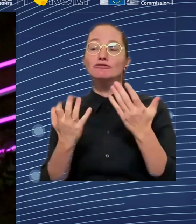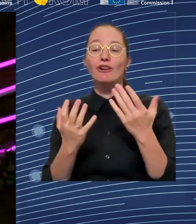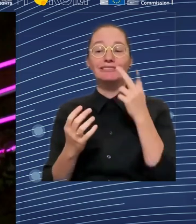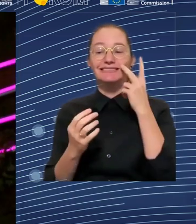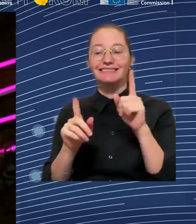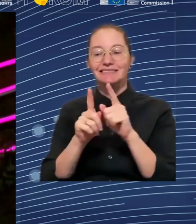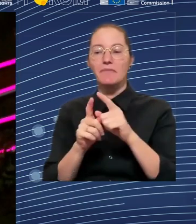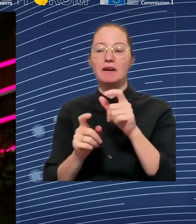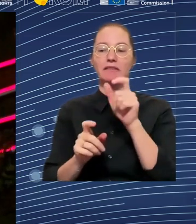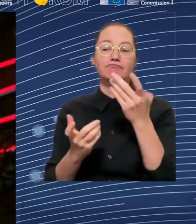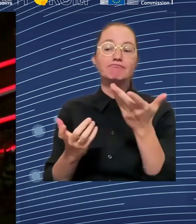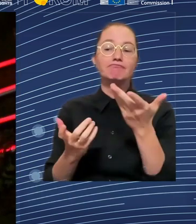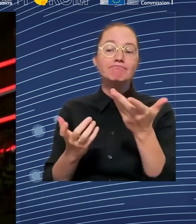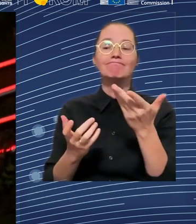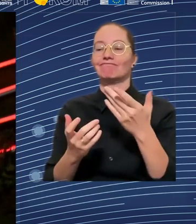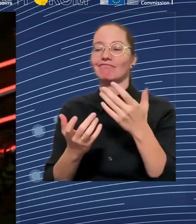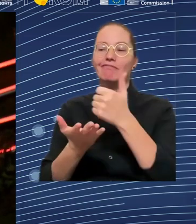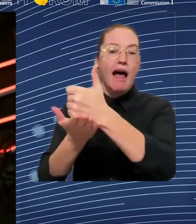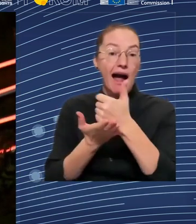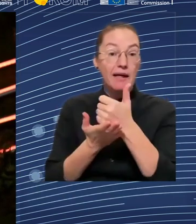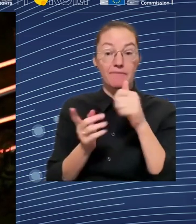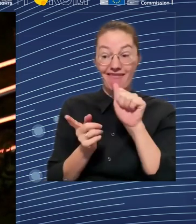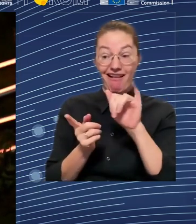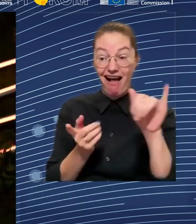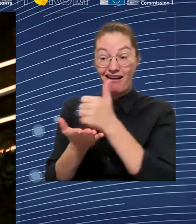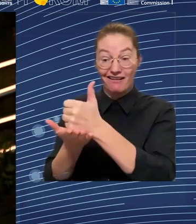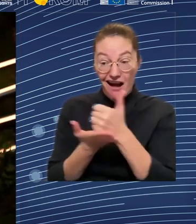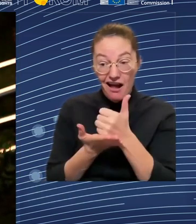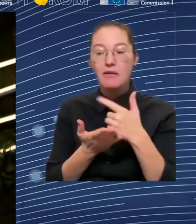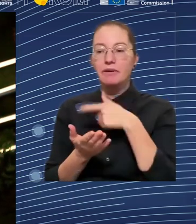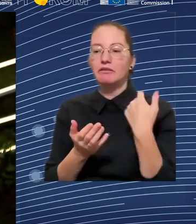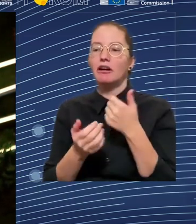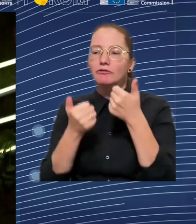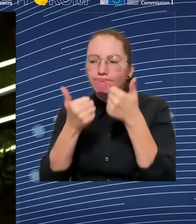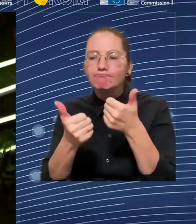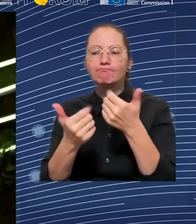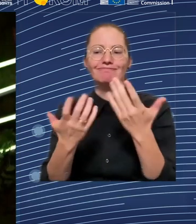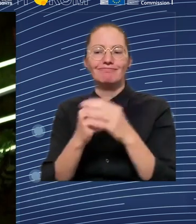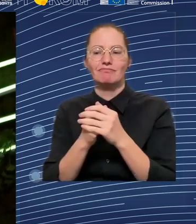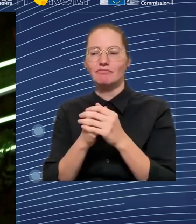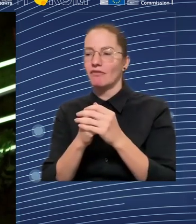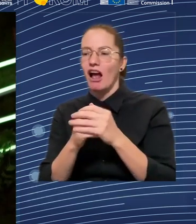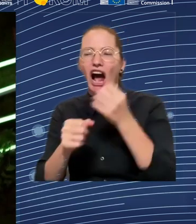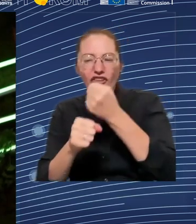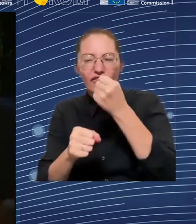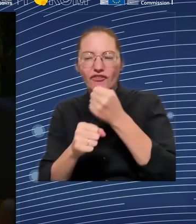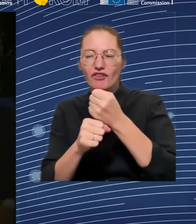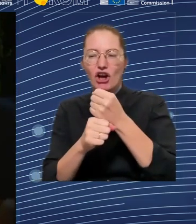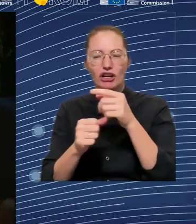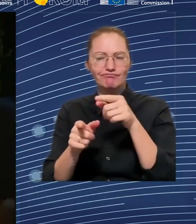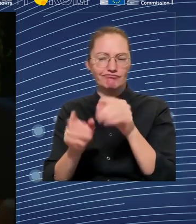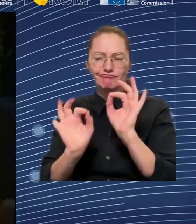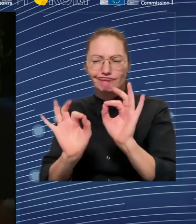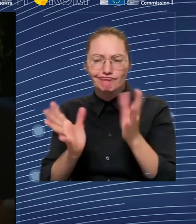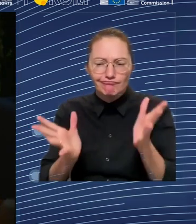against it. We need it. We need it to make jobs better, and we need it to keep people healthier and safe longer. But we